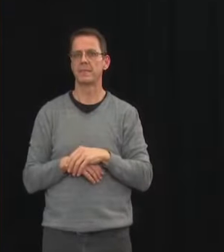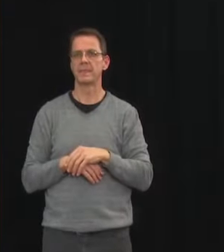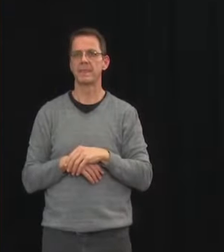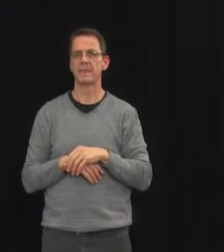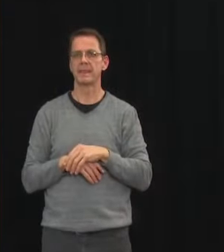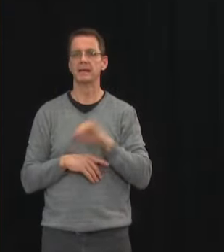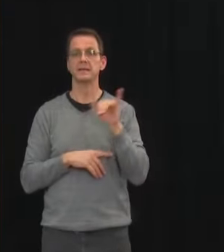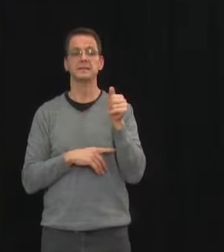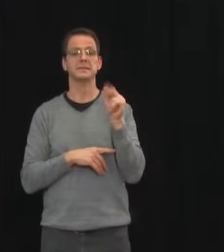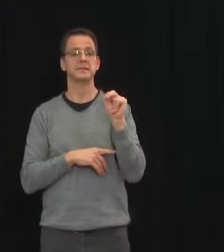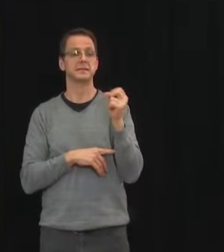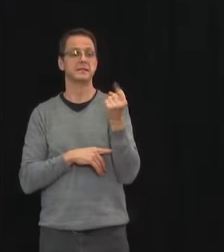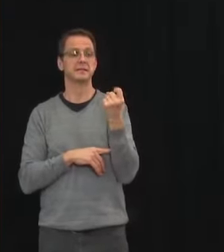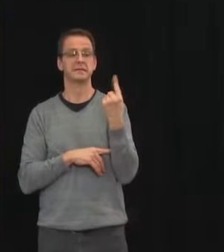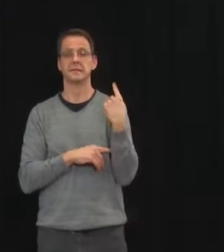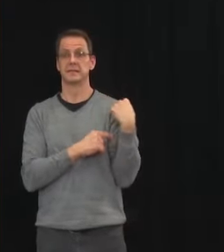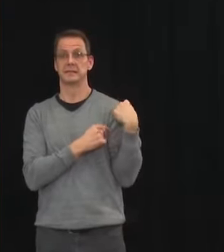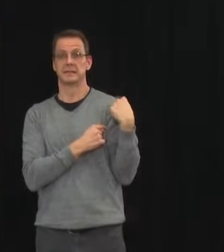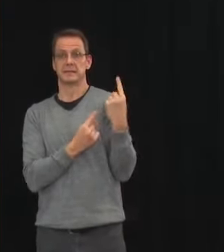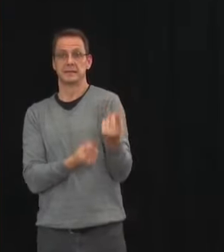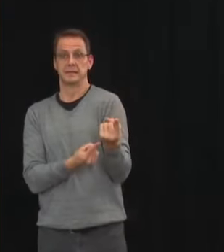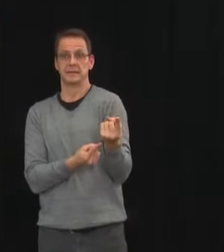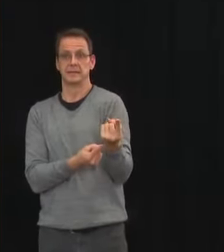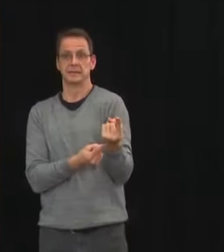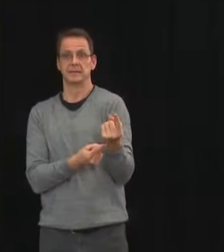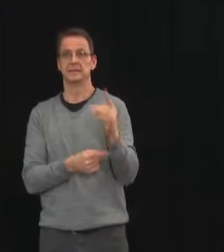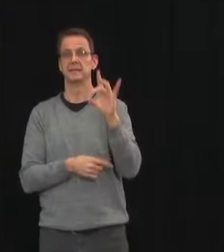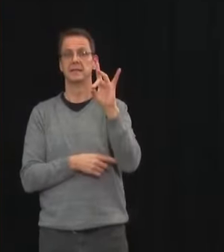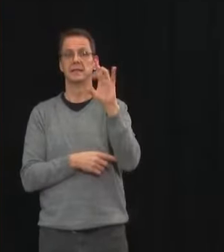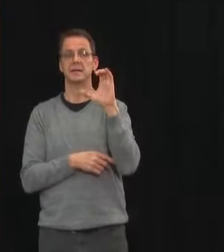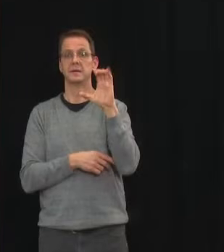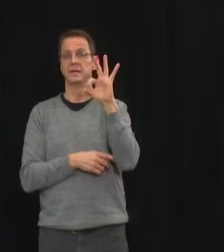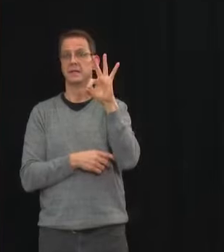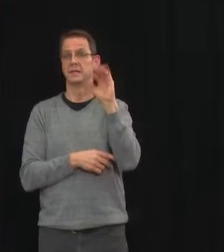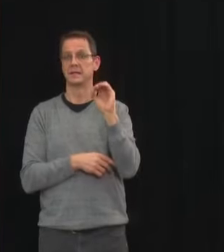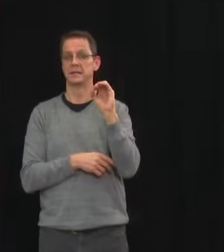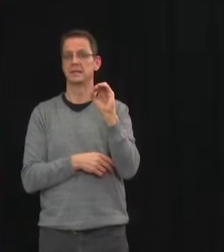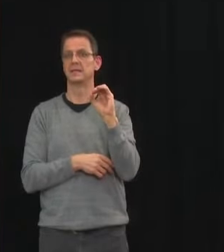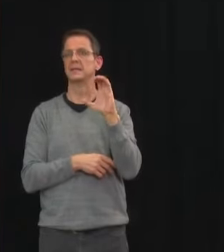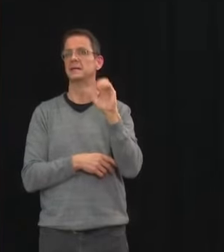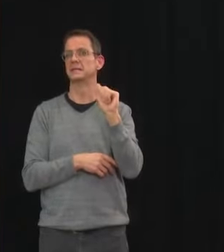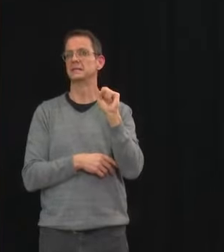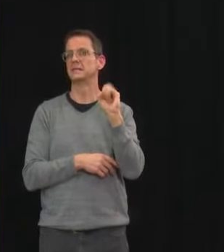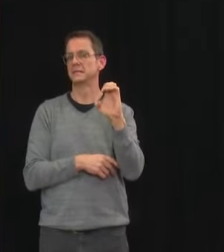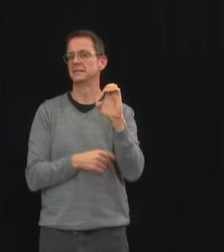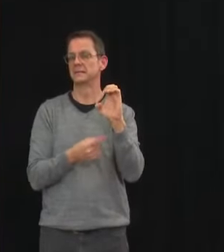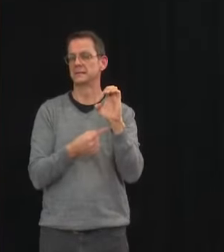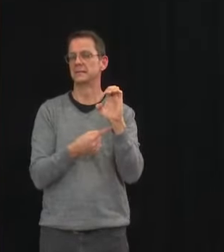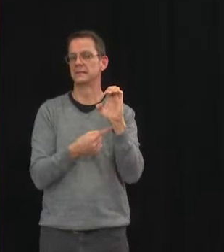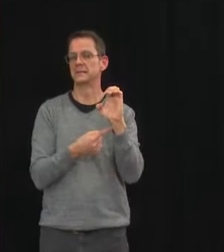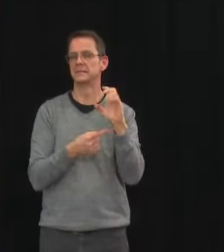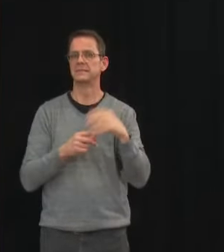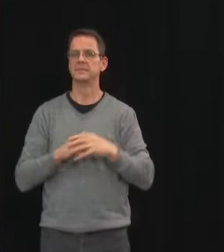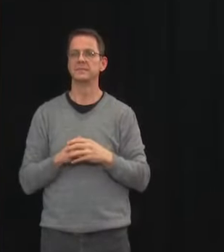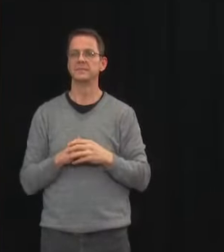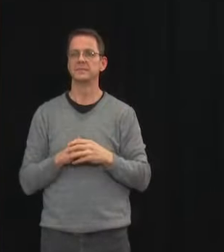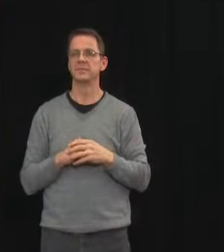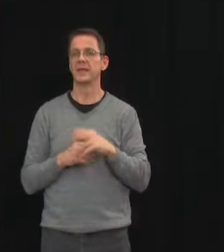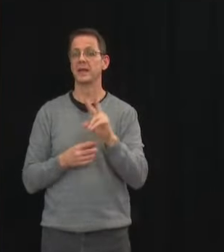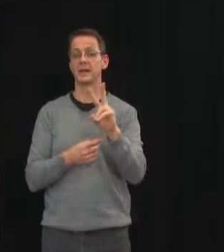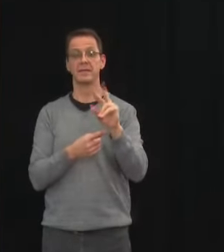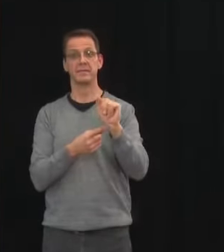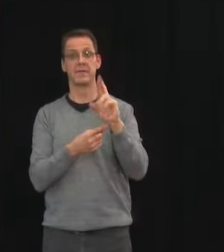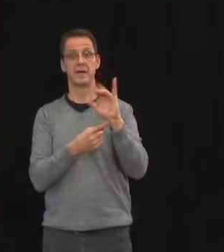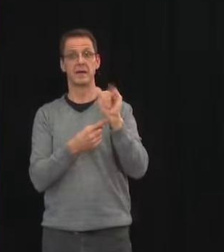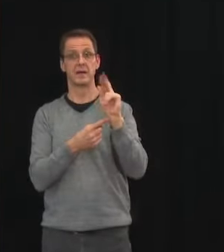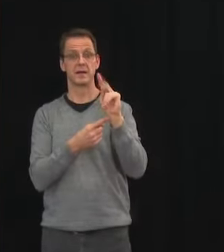variant since yesterday, bringing our total to 457. For the past week, the RT value for